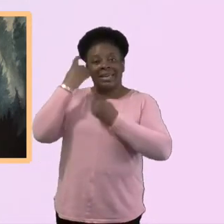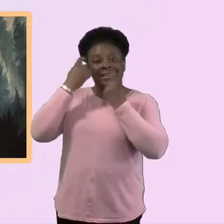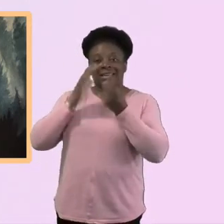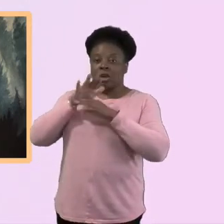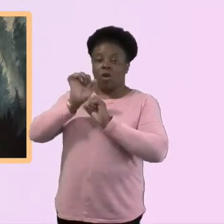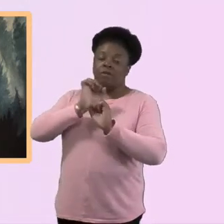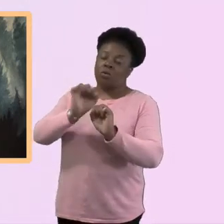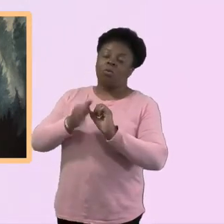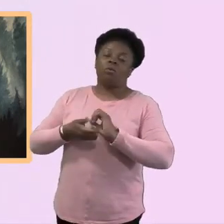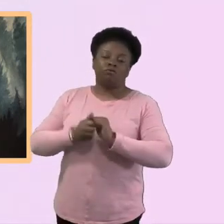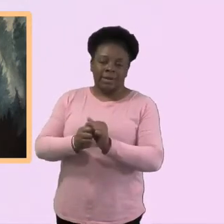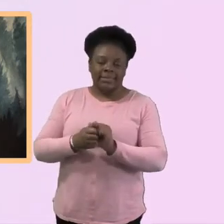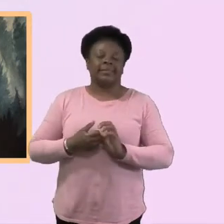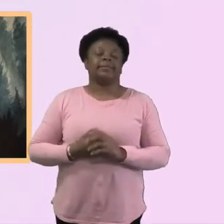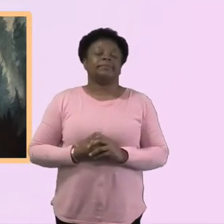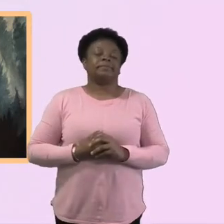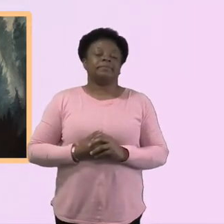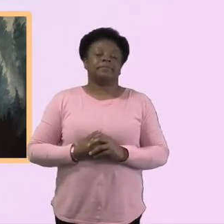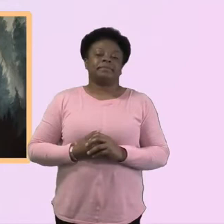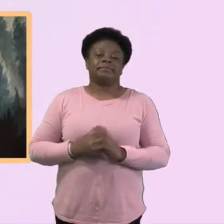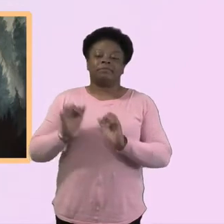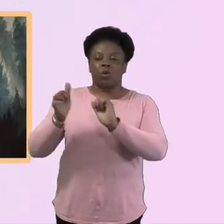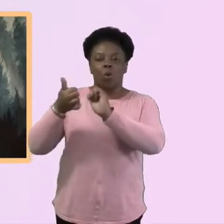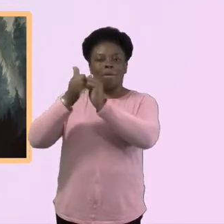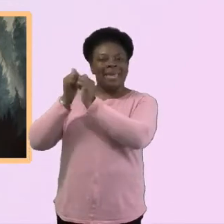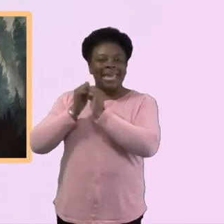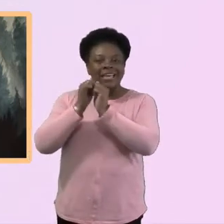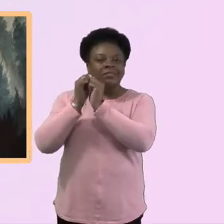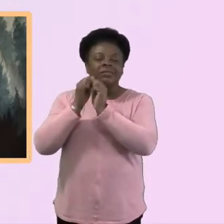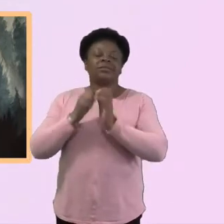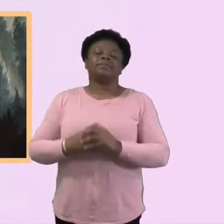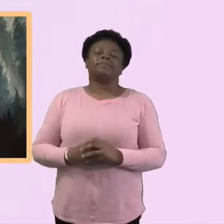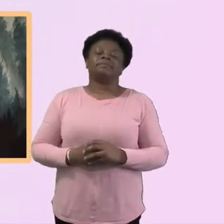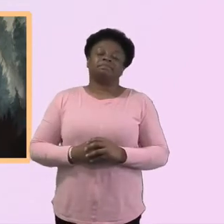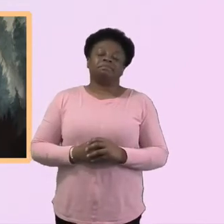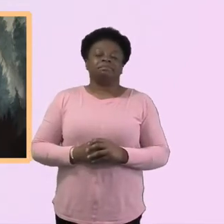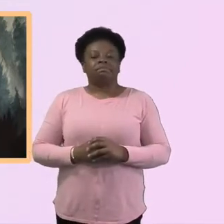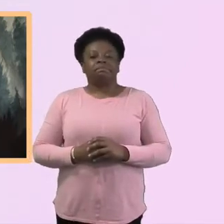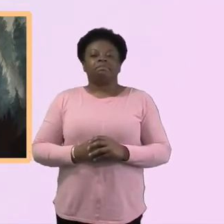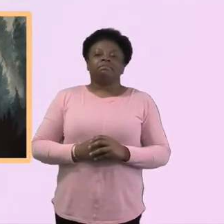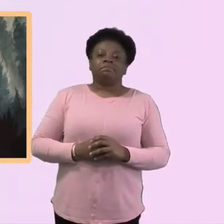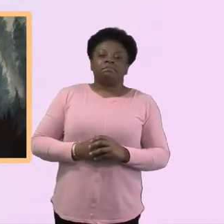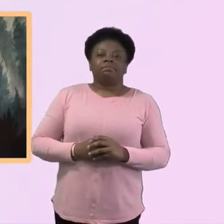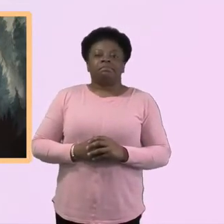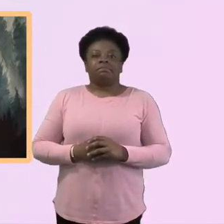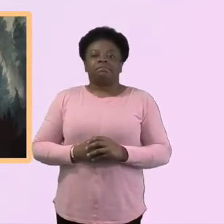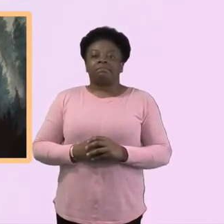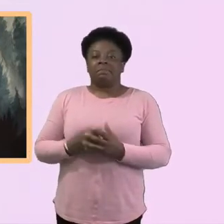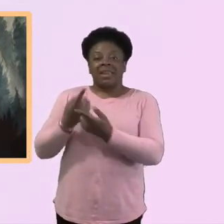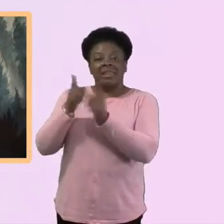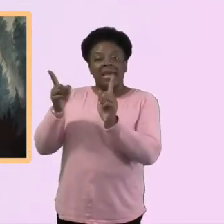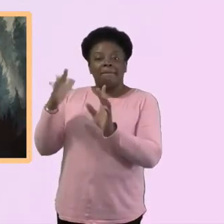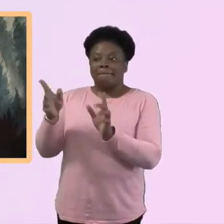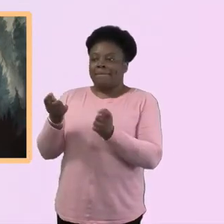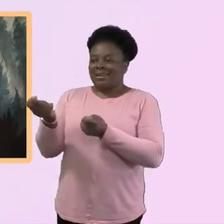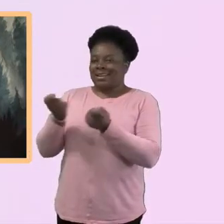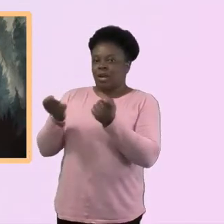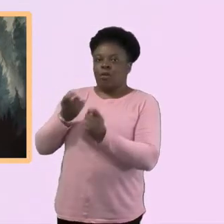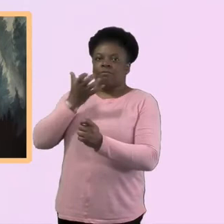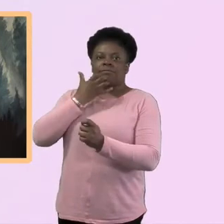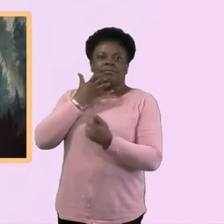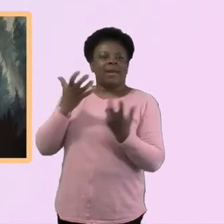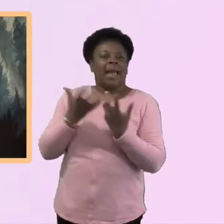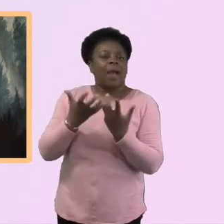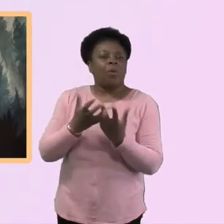um, and, and your peers, how, how do you, how have they, how have they navigated through this? You know?